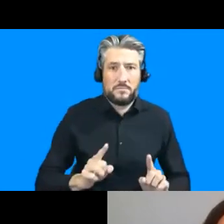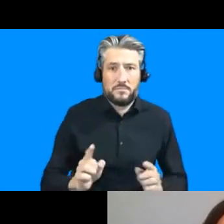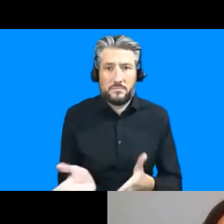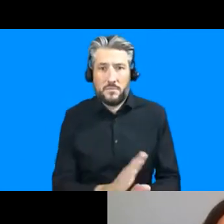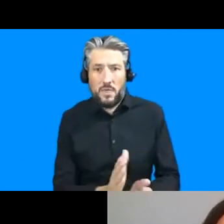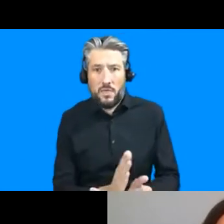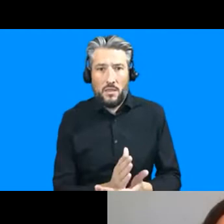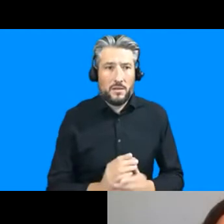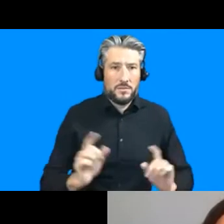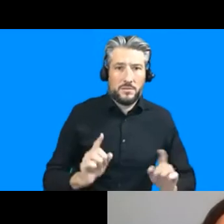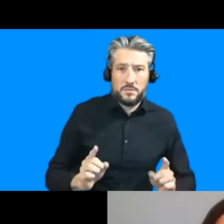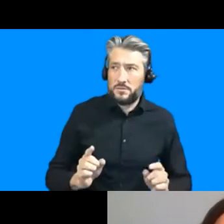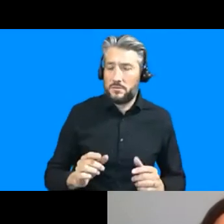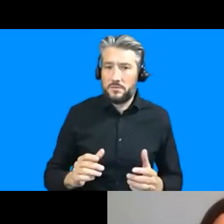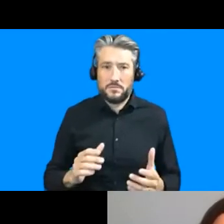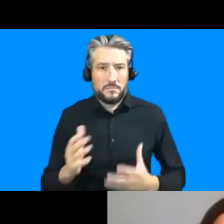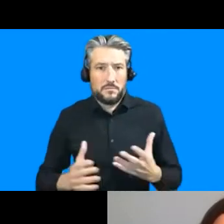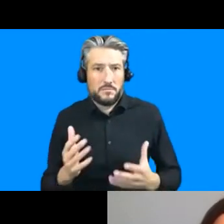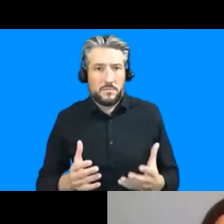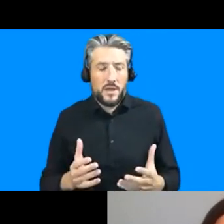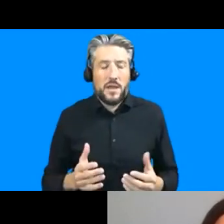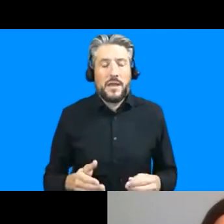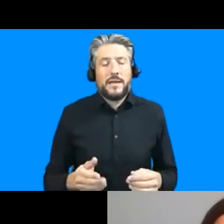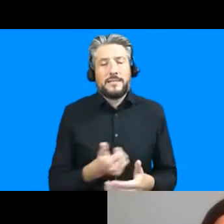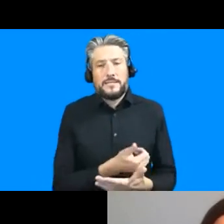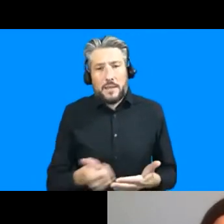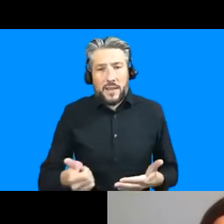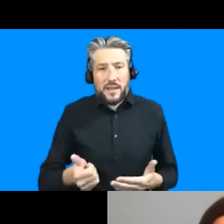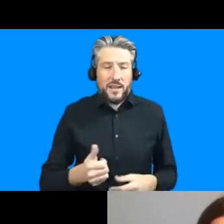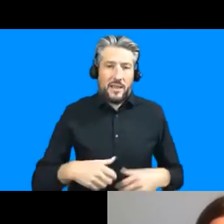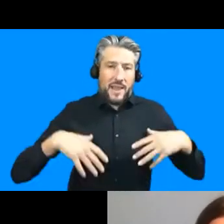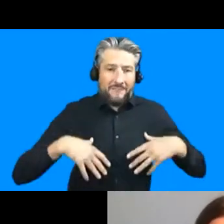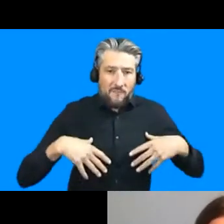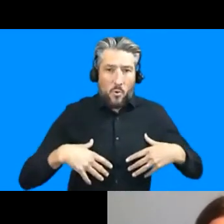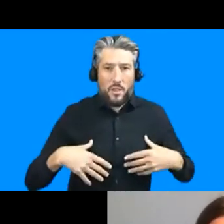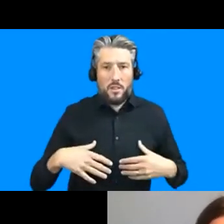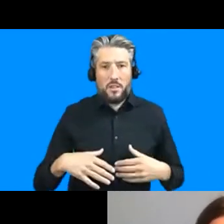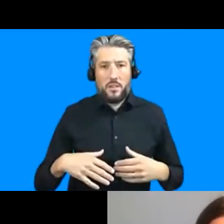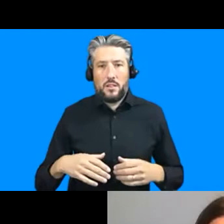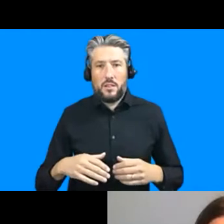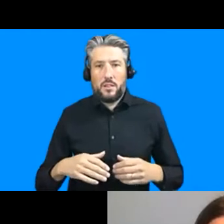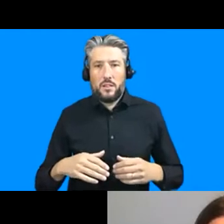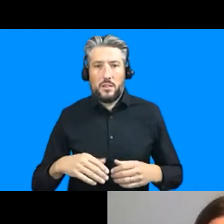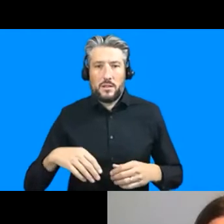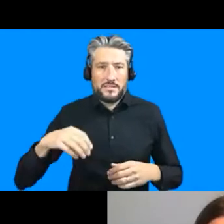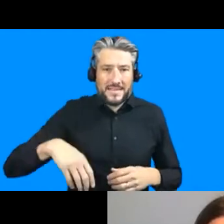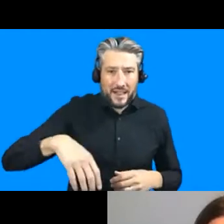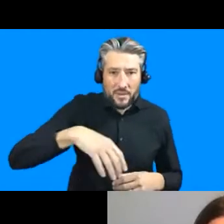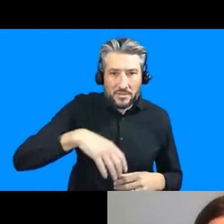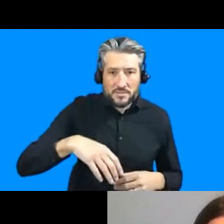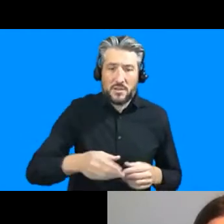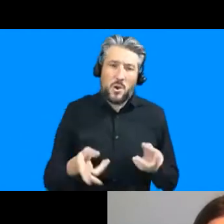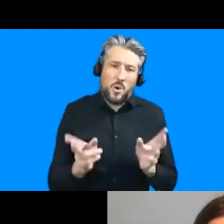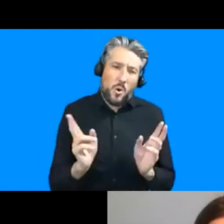typically in informal settlements uh women's livelihood systems which are also many times in the formal they work within their